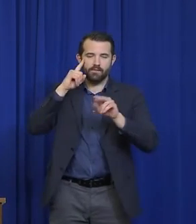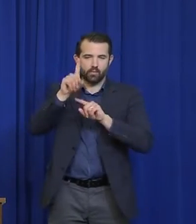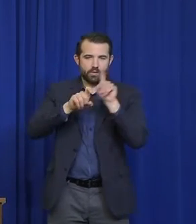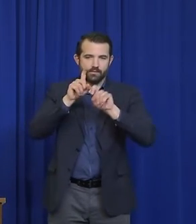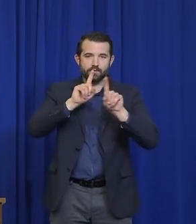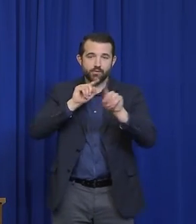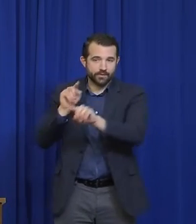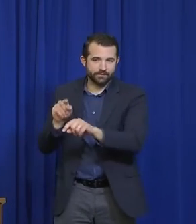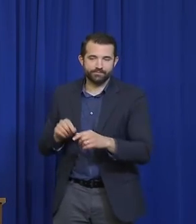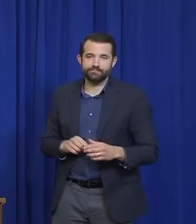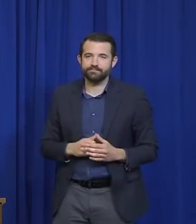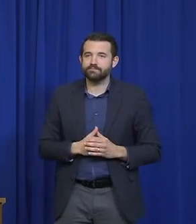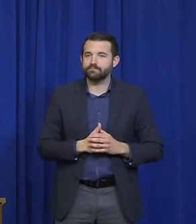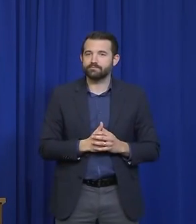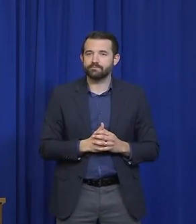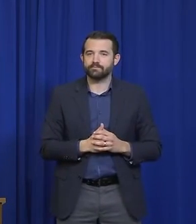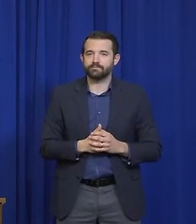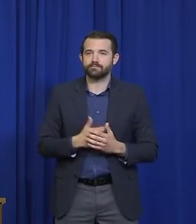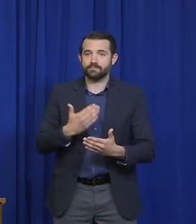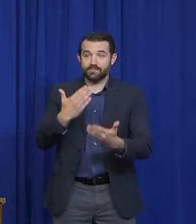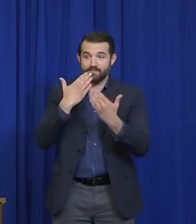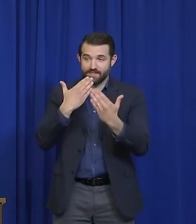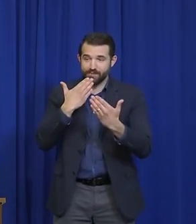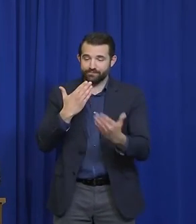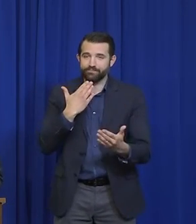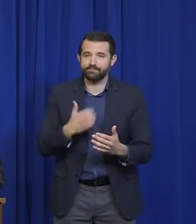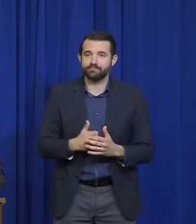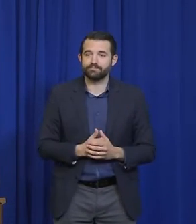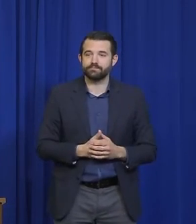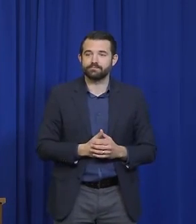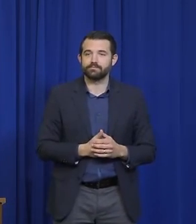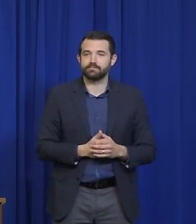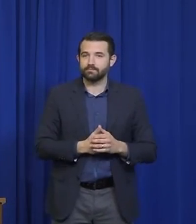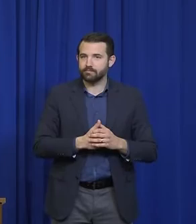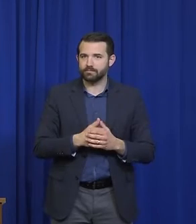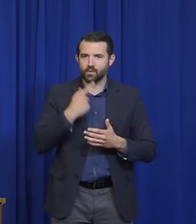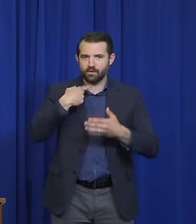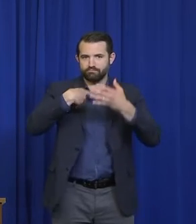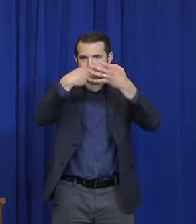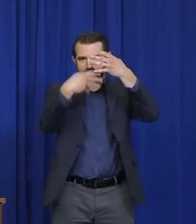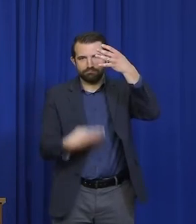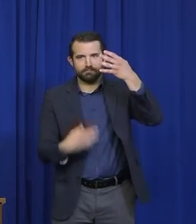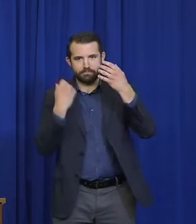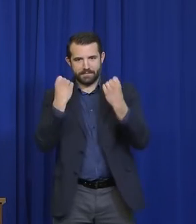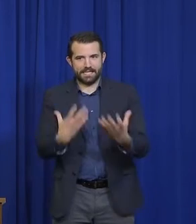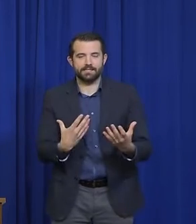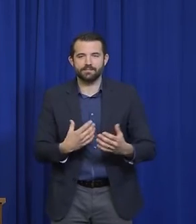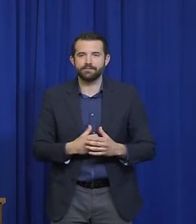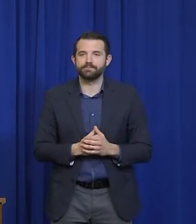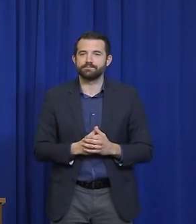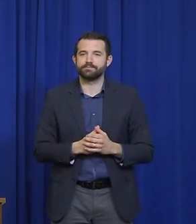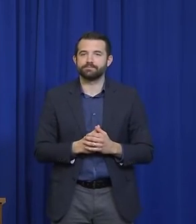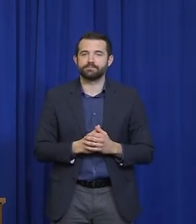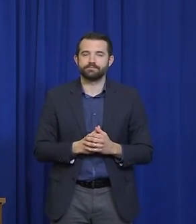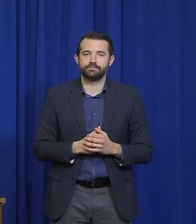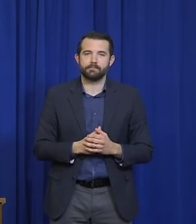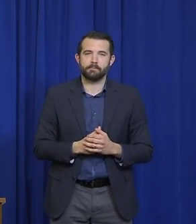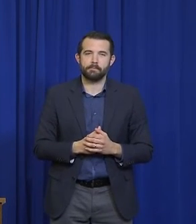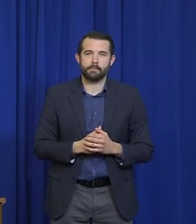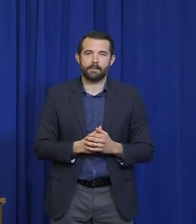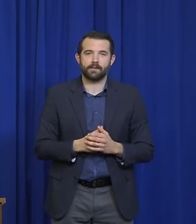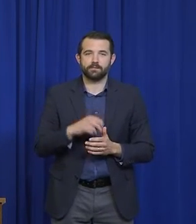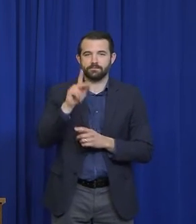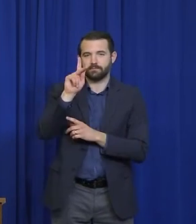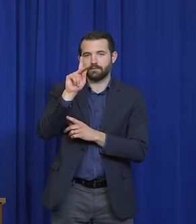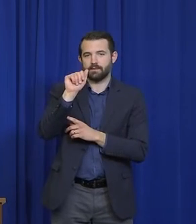Great. Thank you very much, Governor. We've got a full roster, and today's first question goes to Kate Koff from